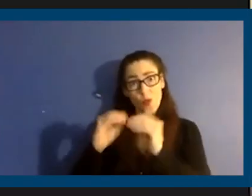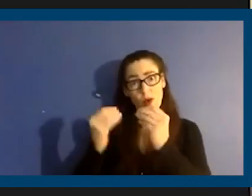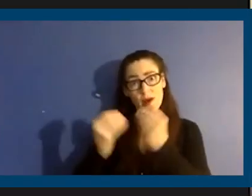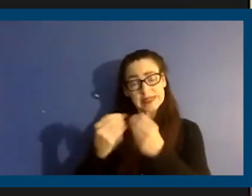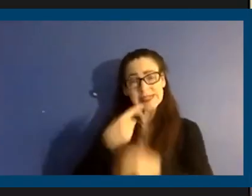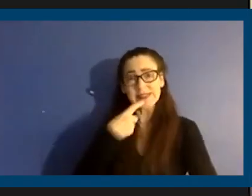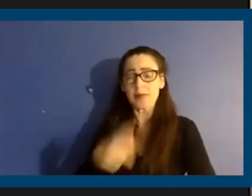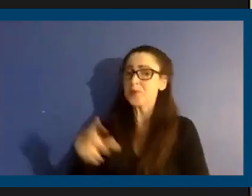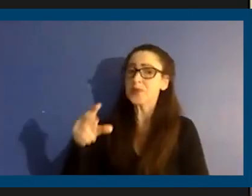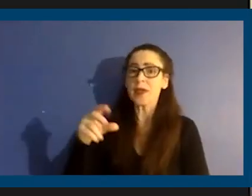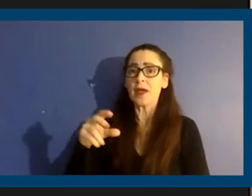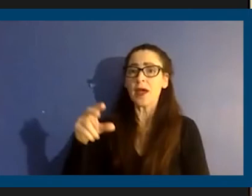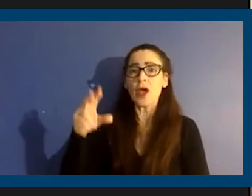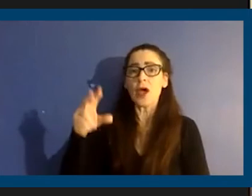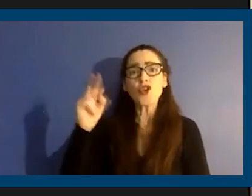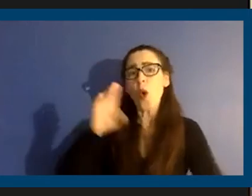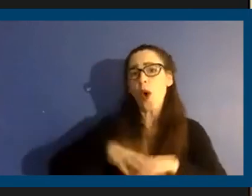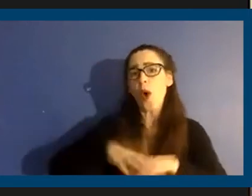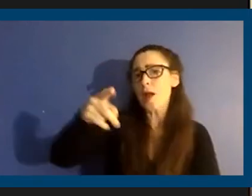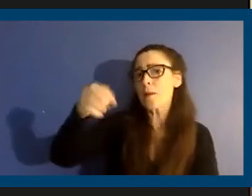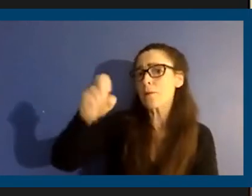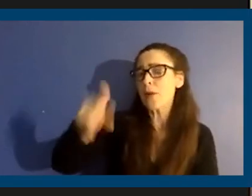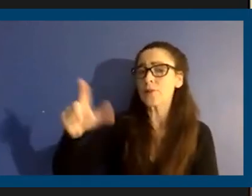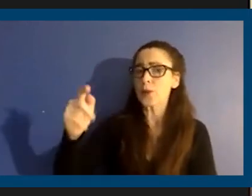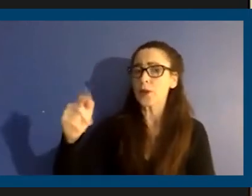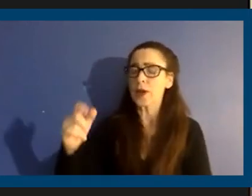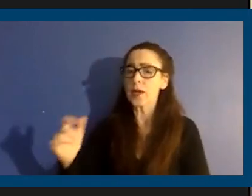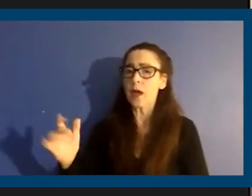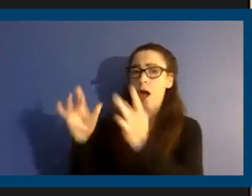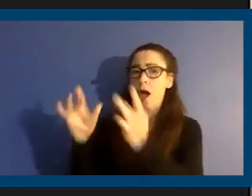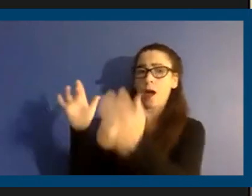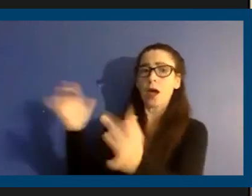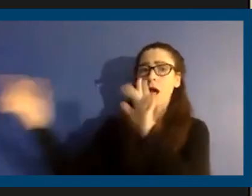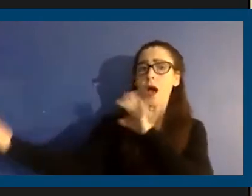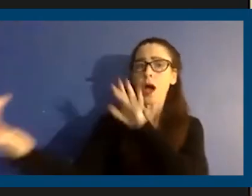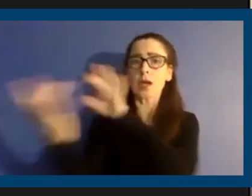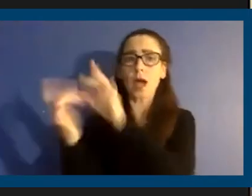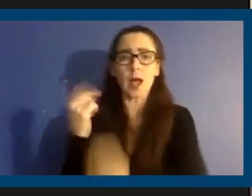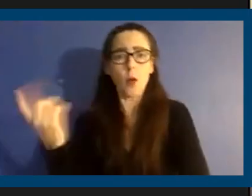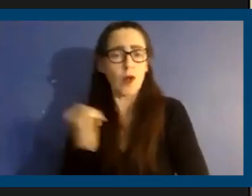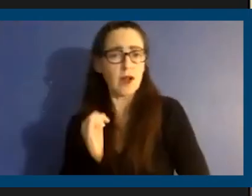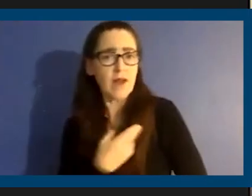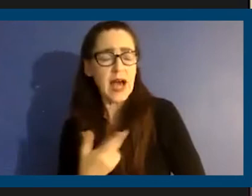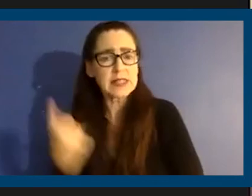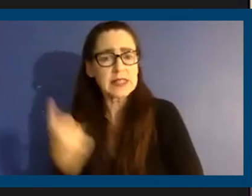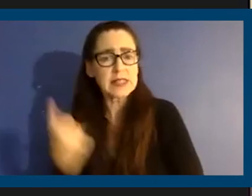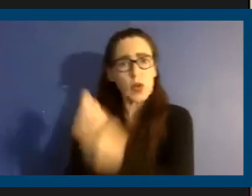say no on this proposition, I ask that you please reach out to one of us to ask more questions and please do your own research about